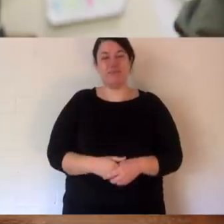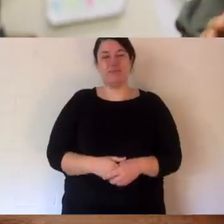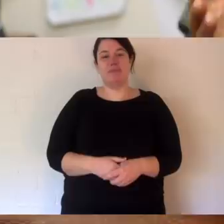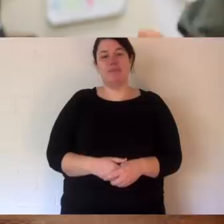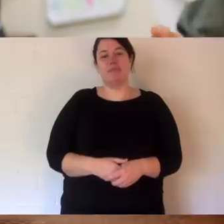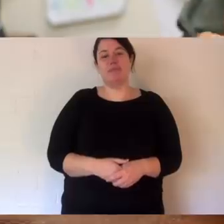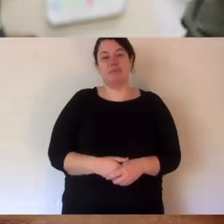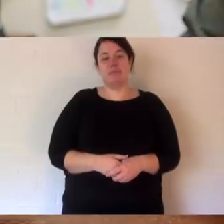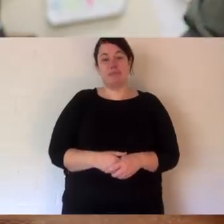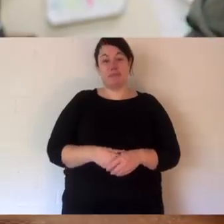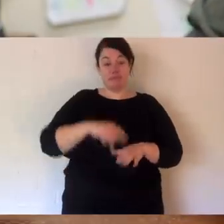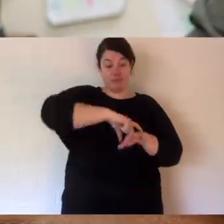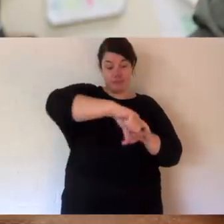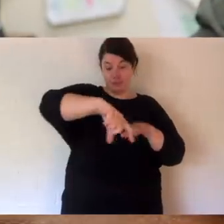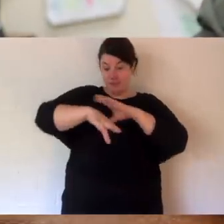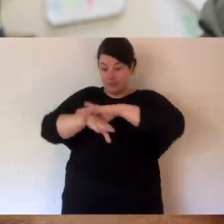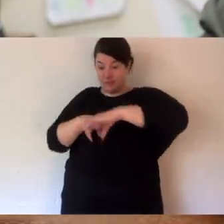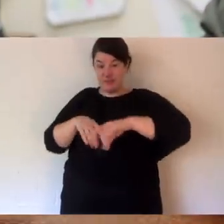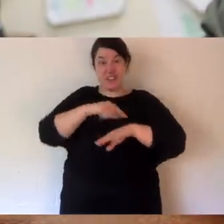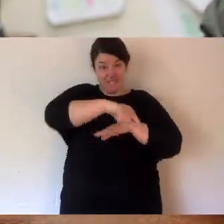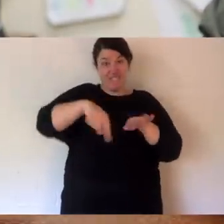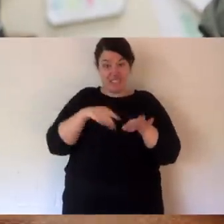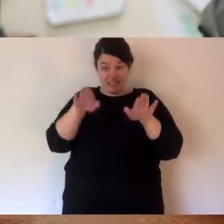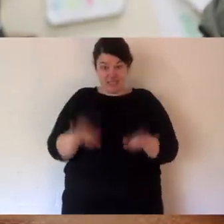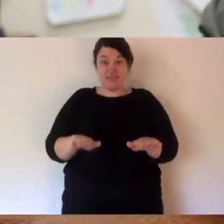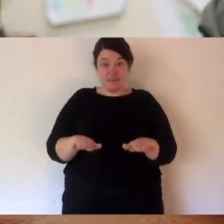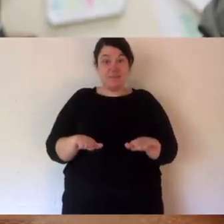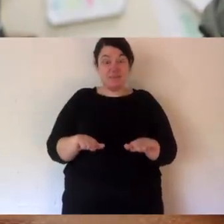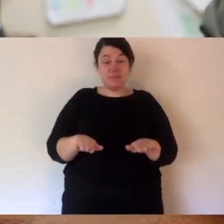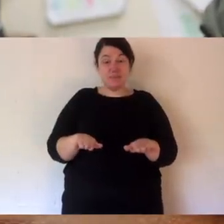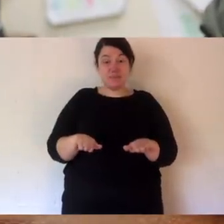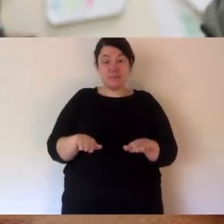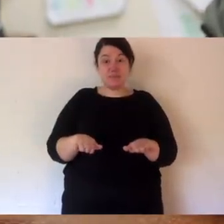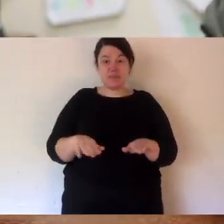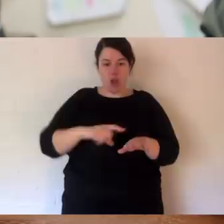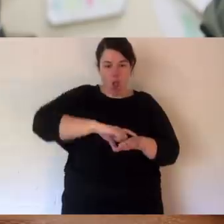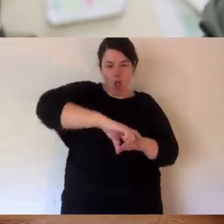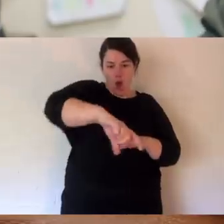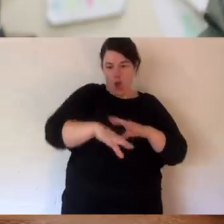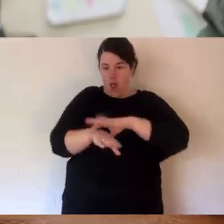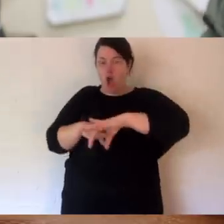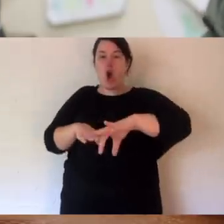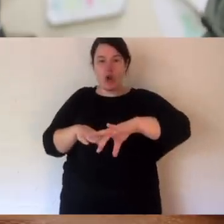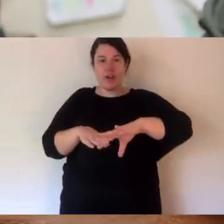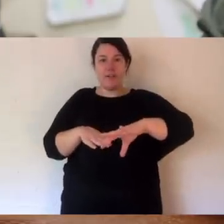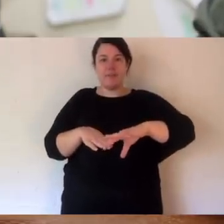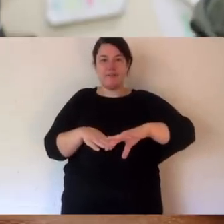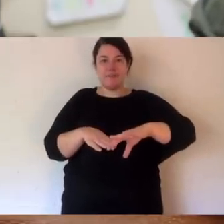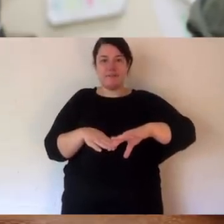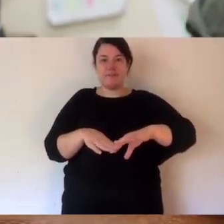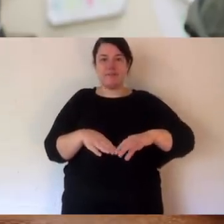back on it, and that's how she stays upright. Her feet, like all kangaroos, wallabies, potteroos, and bedongs, are quite long,